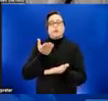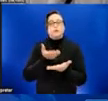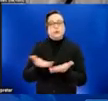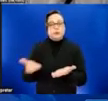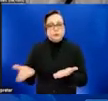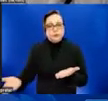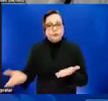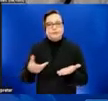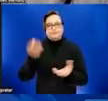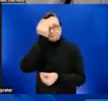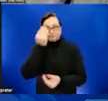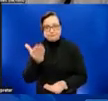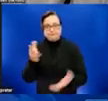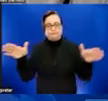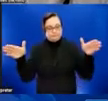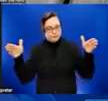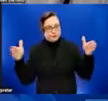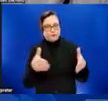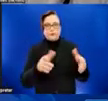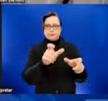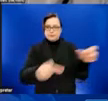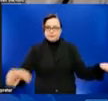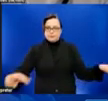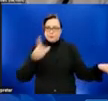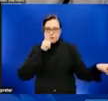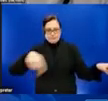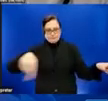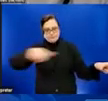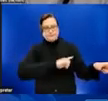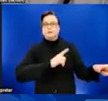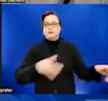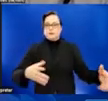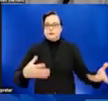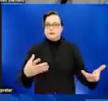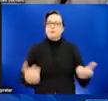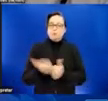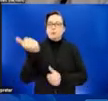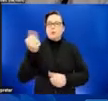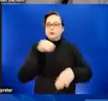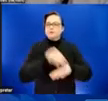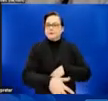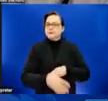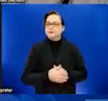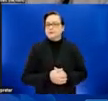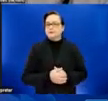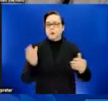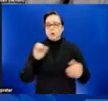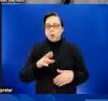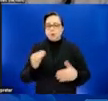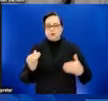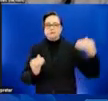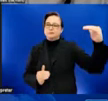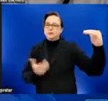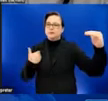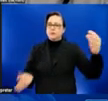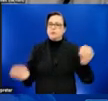on those who are affected, especially those who are most affected or disproportionately affected. Next